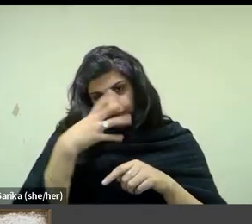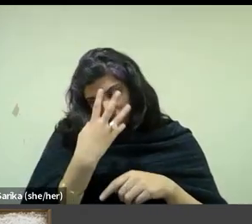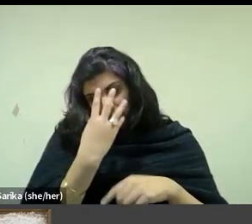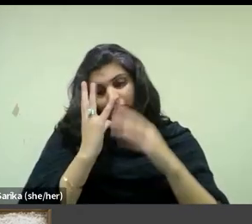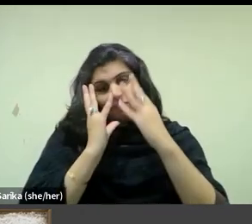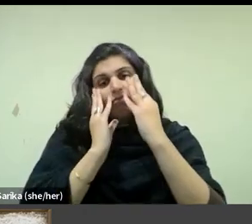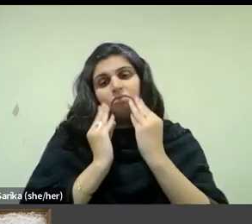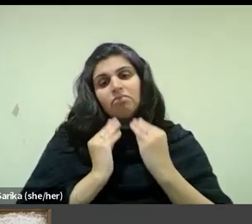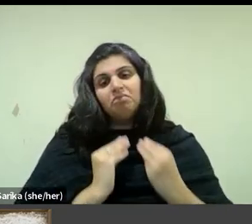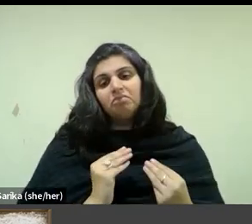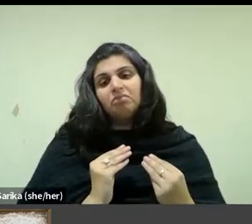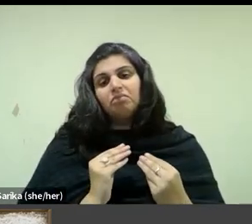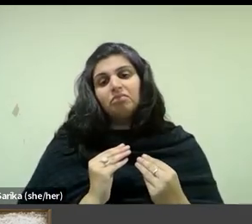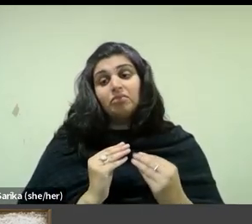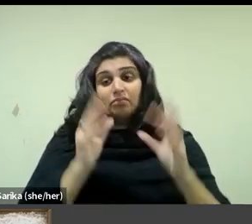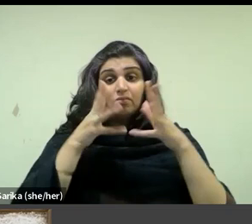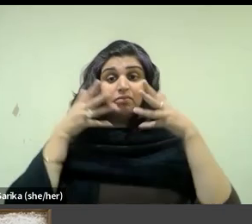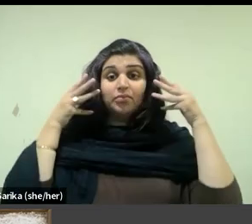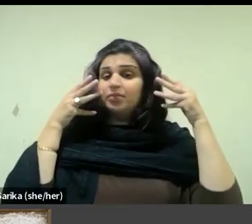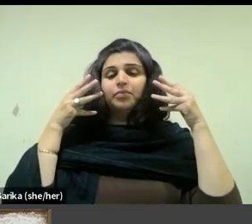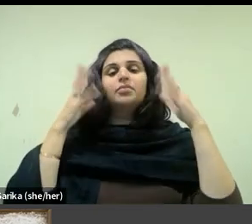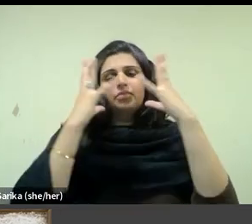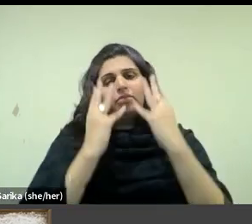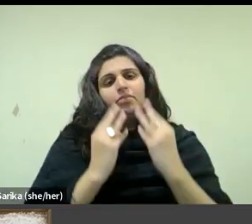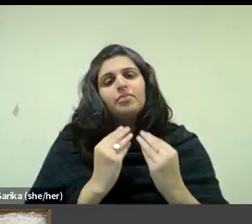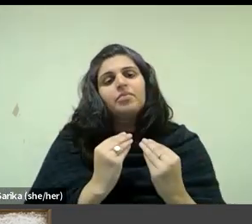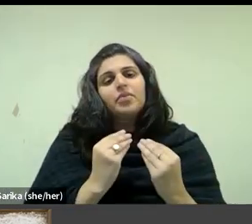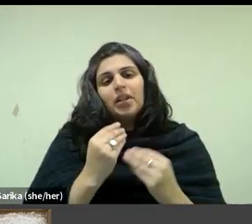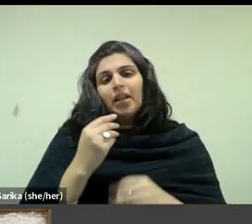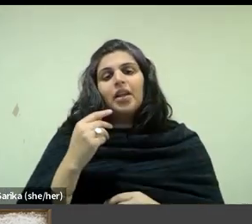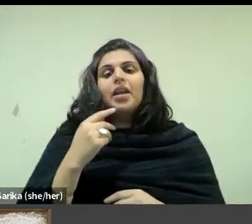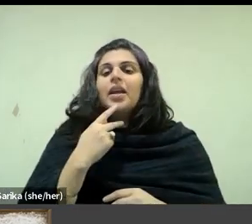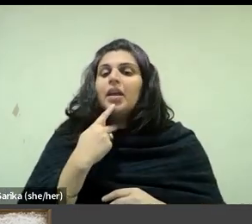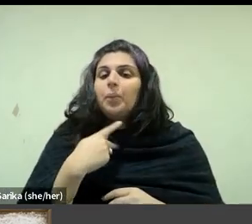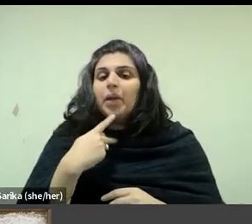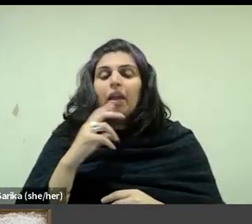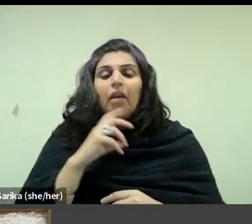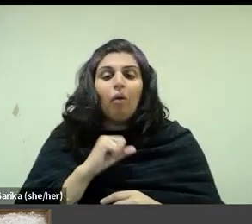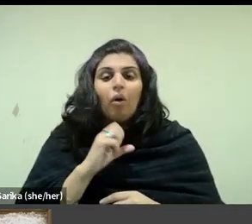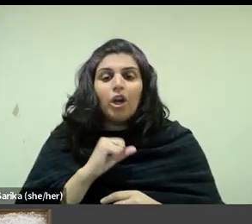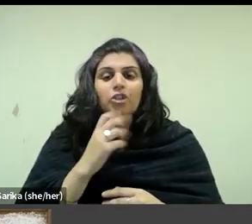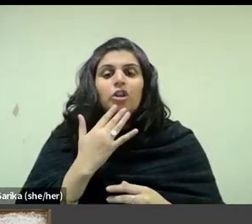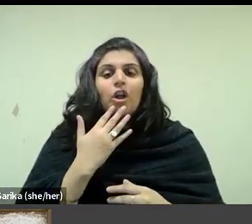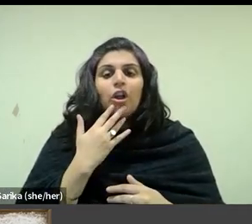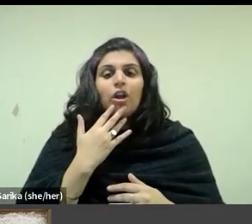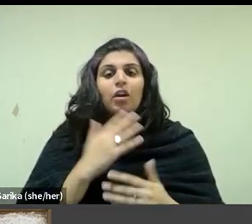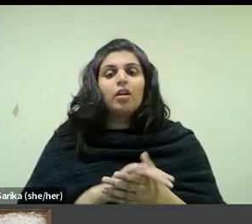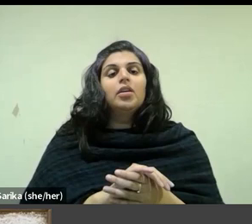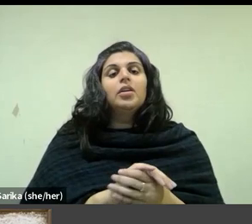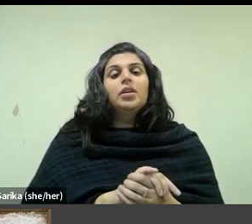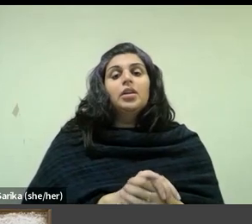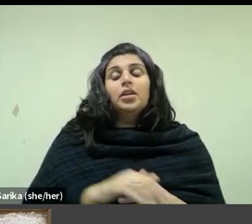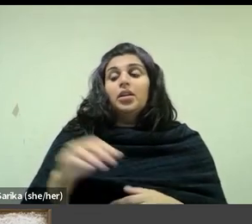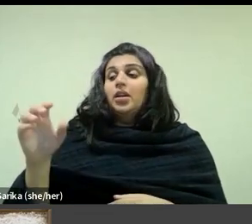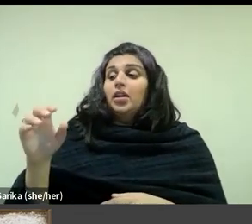unflatteringly delineated in pink and orange. Clearly this is a painting freed from social and artistic